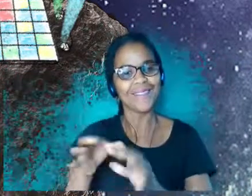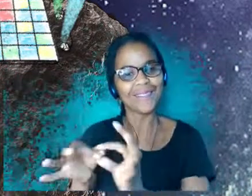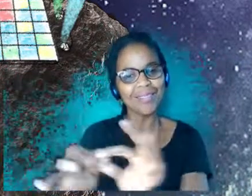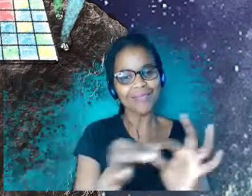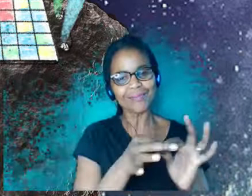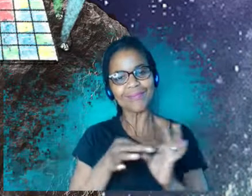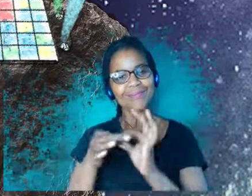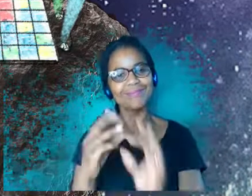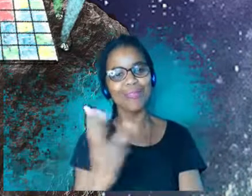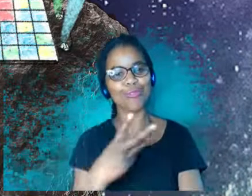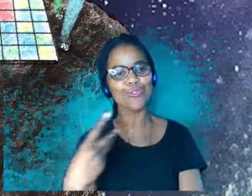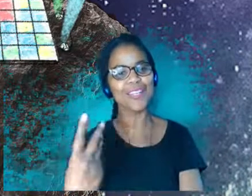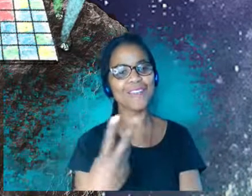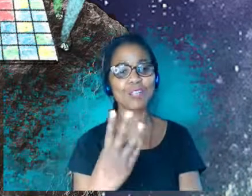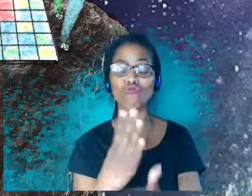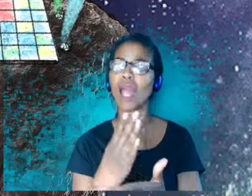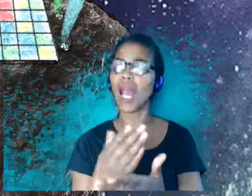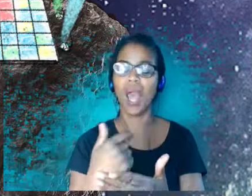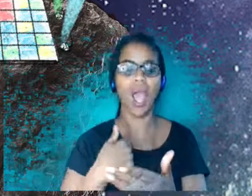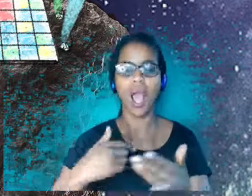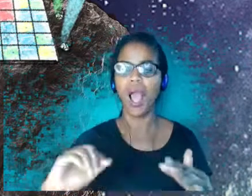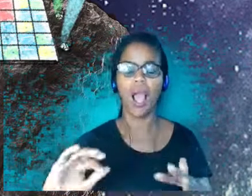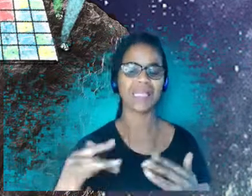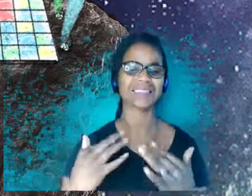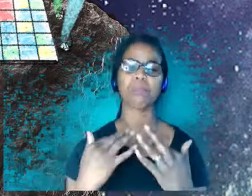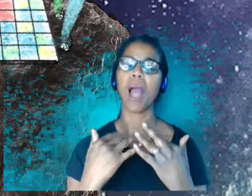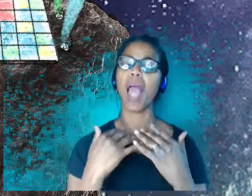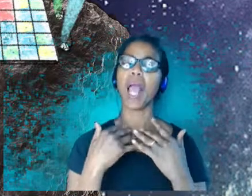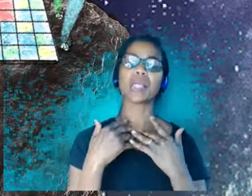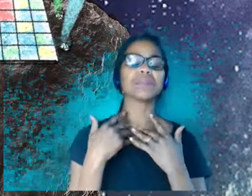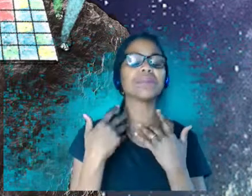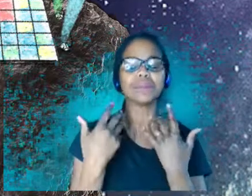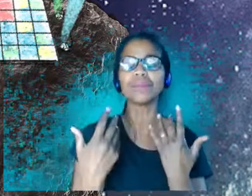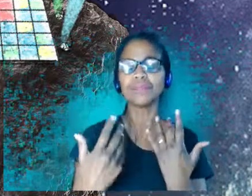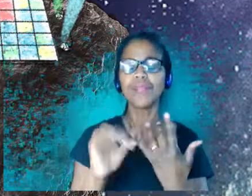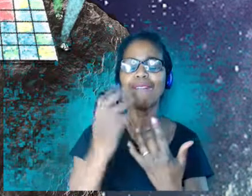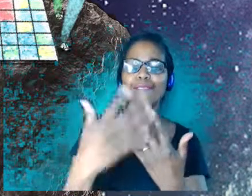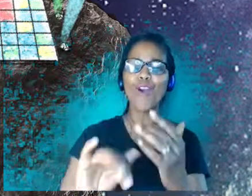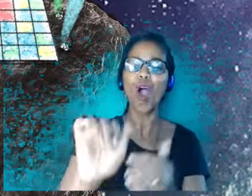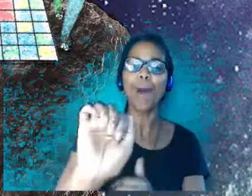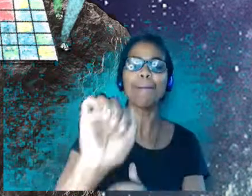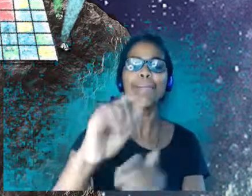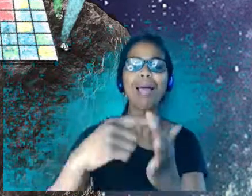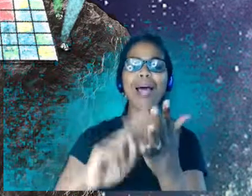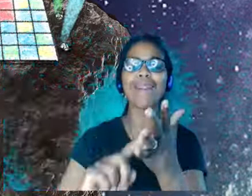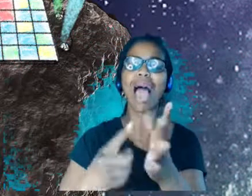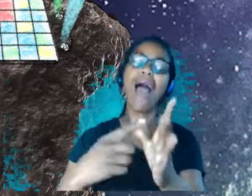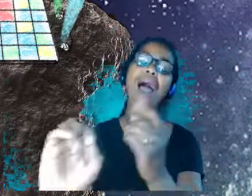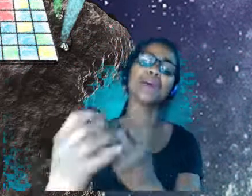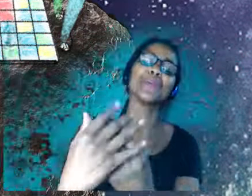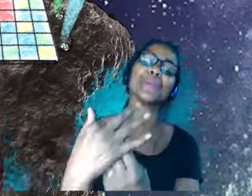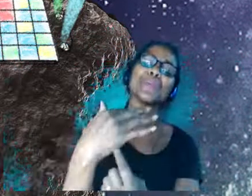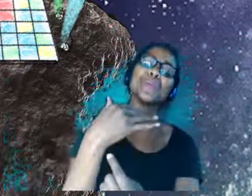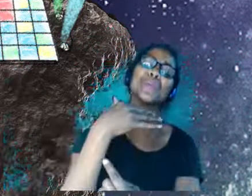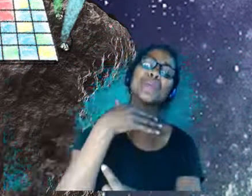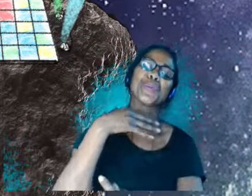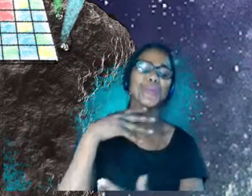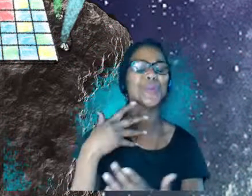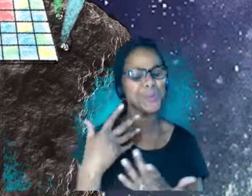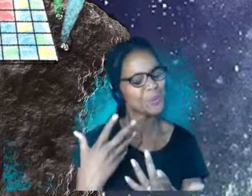was very, very inspired by some of the things that she was thinking of and kind of just tried to